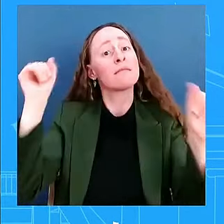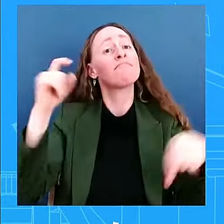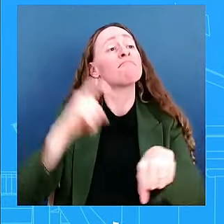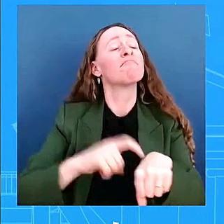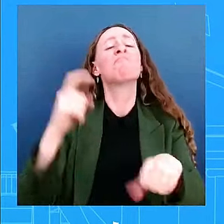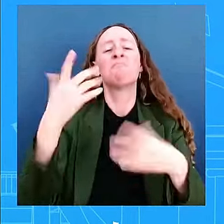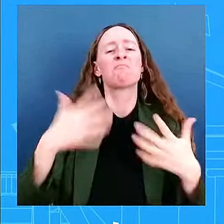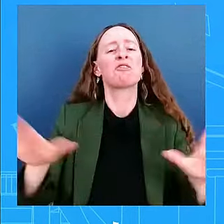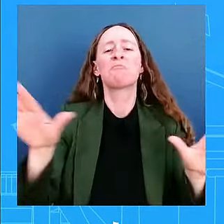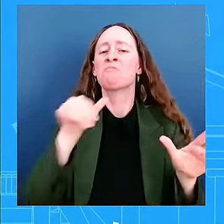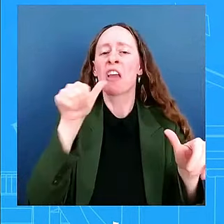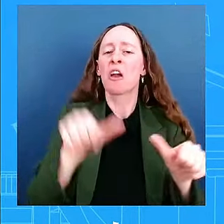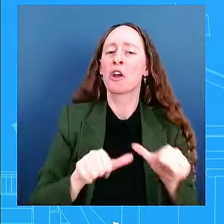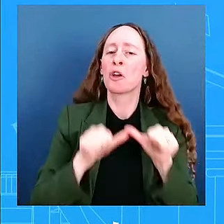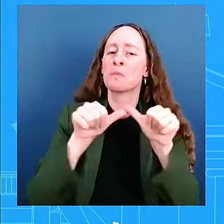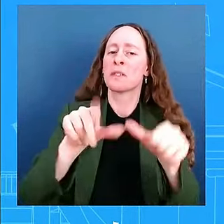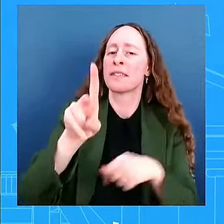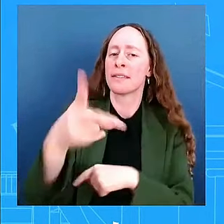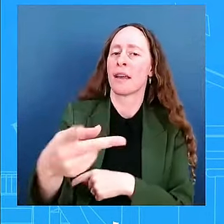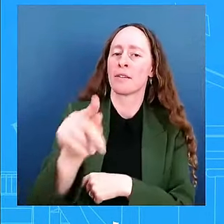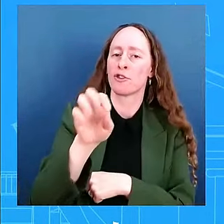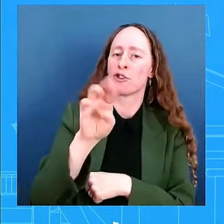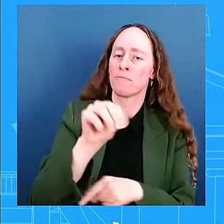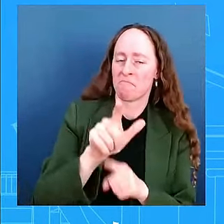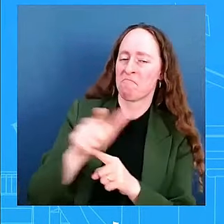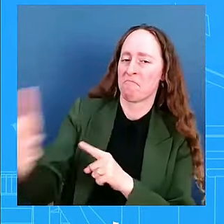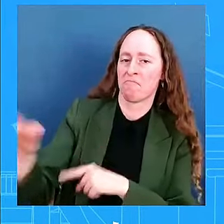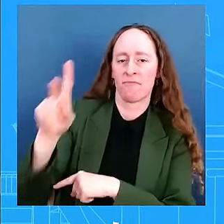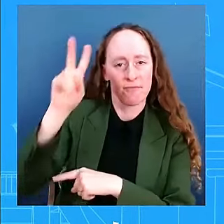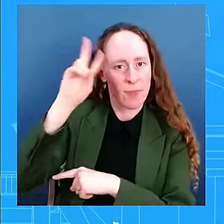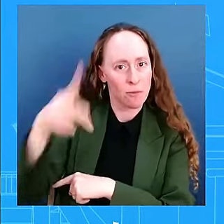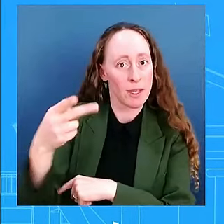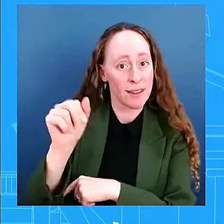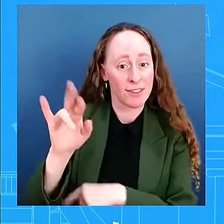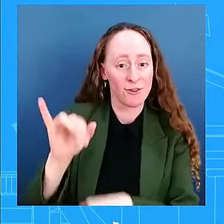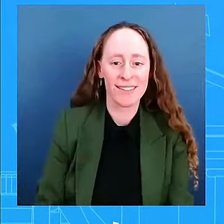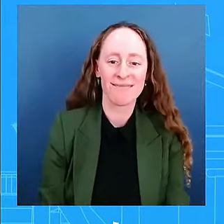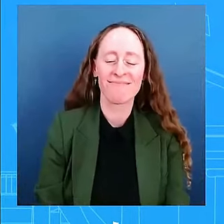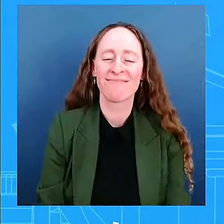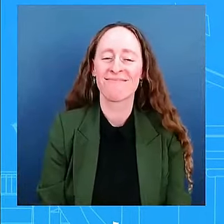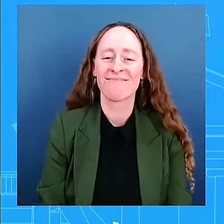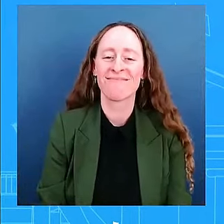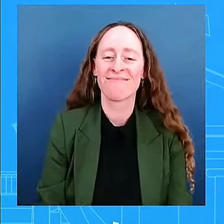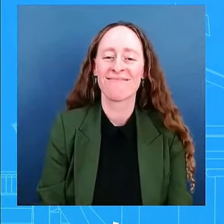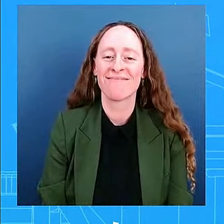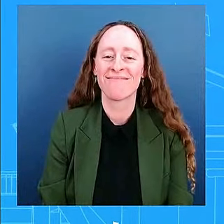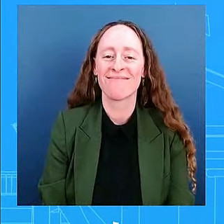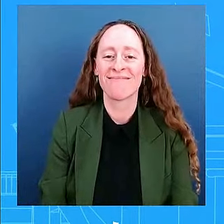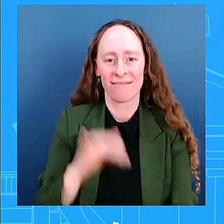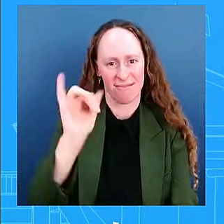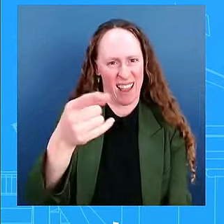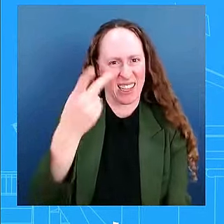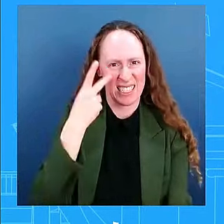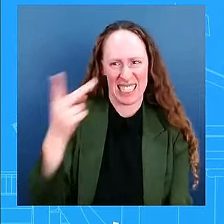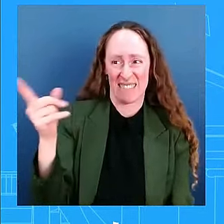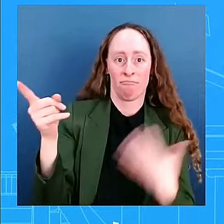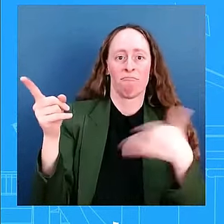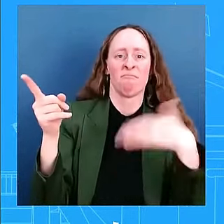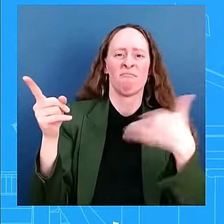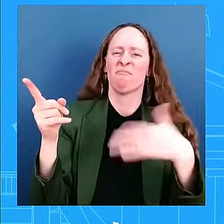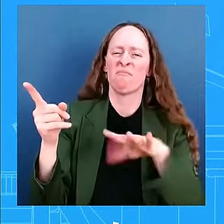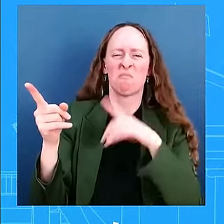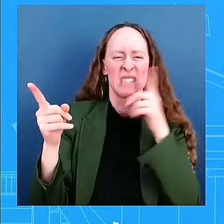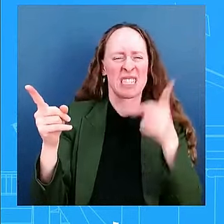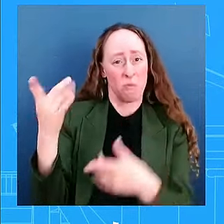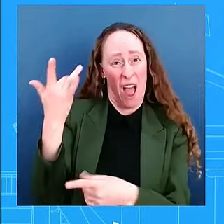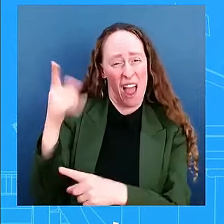torch to the Vice President. And so I think that's what you're hearing from this President. He's incredibly proud of her. He has supported her from day one.